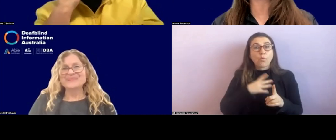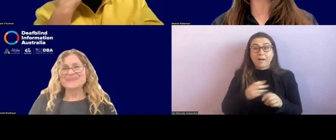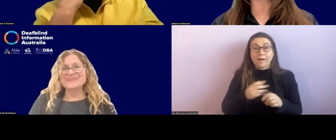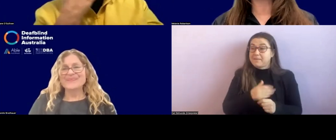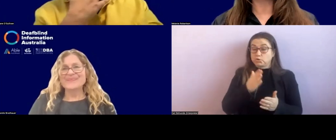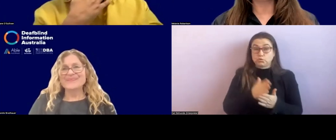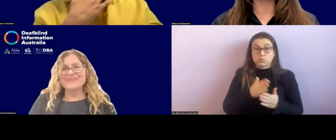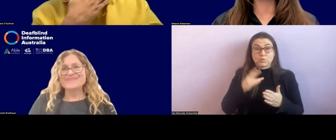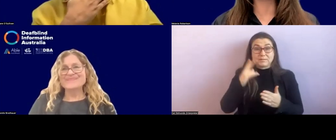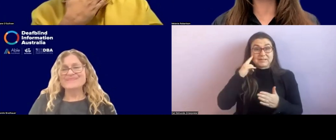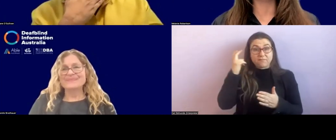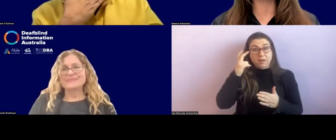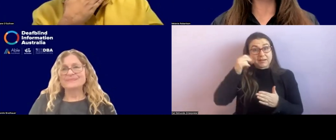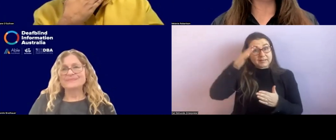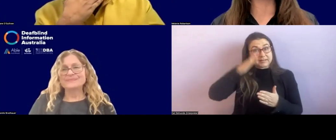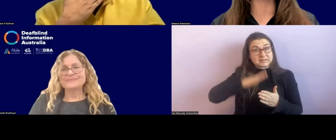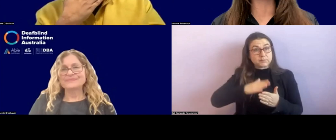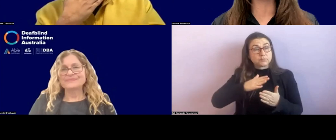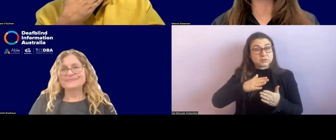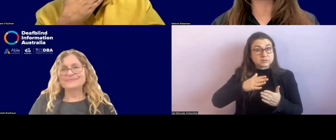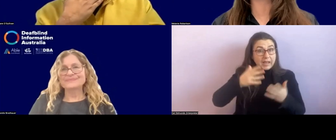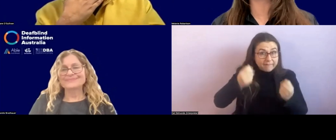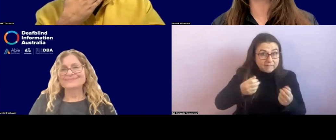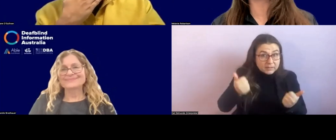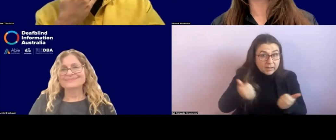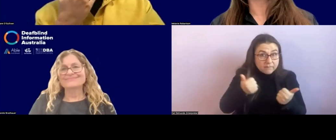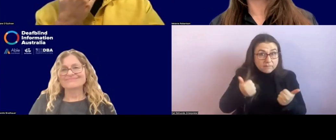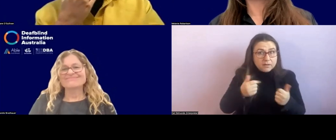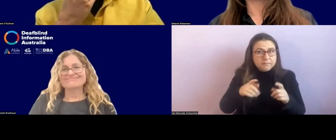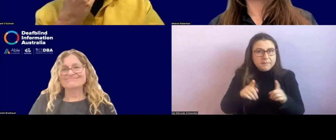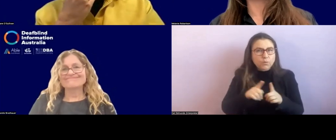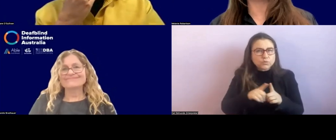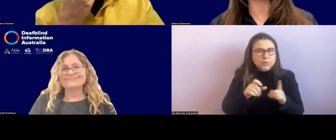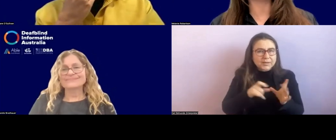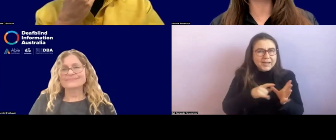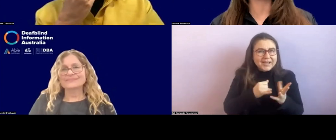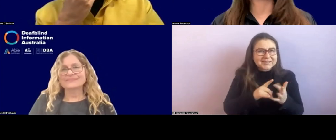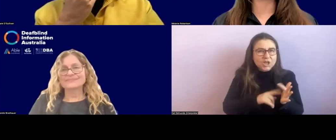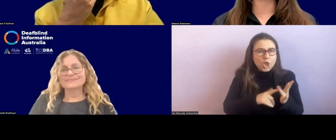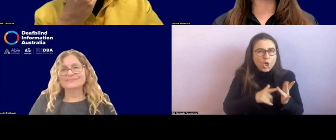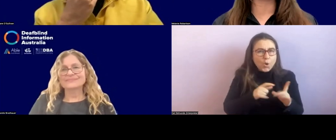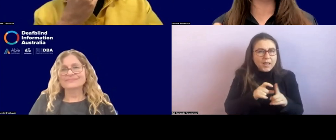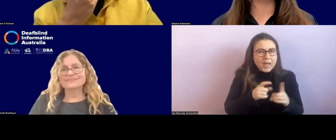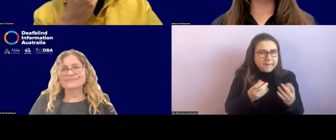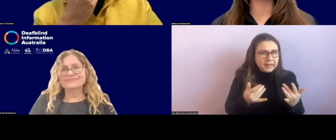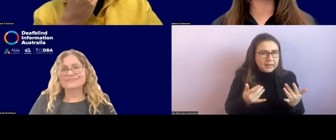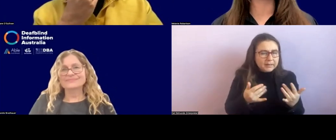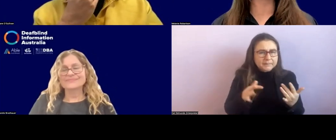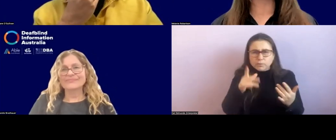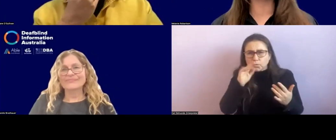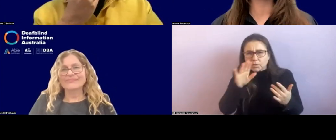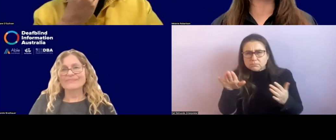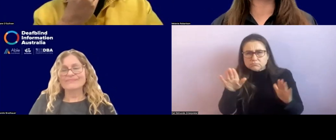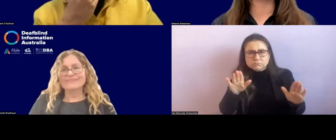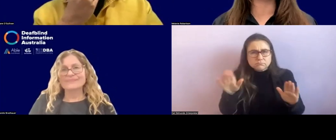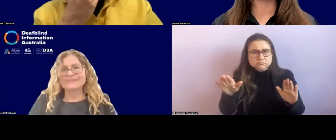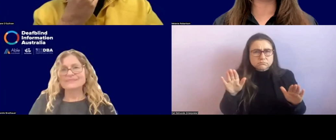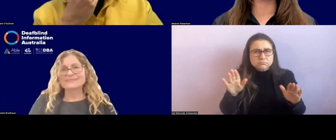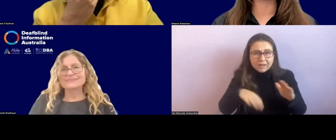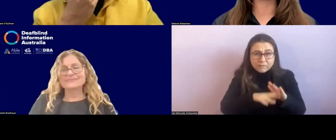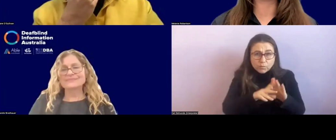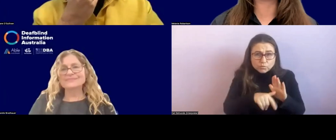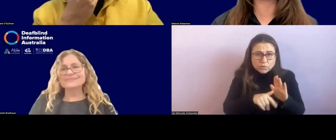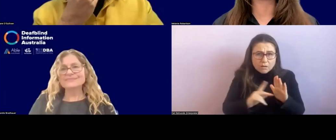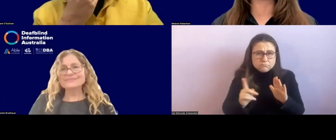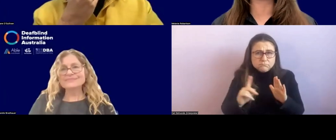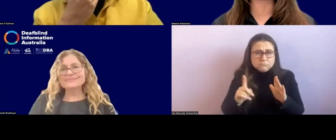deafblindness and, and the numbers on your caseload. Um, and maybe if you could kind of give that as a full-time equivalent, even